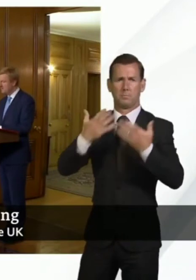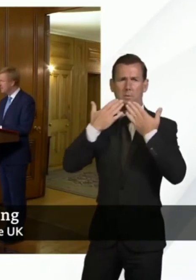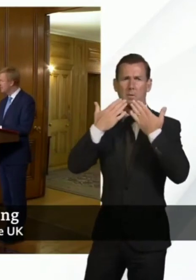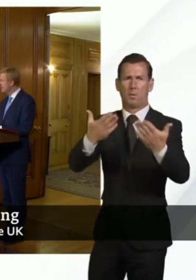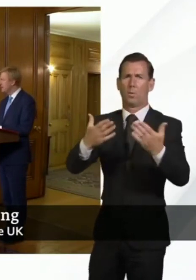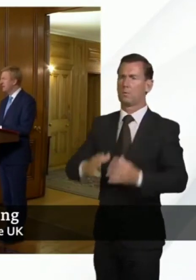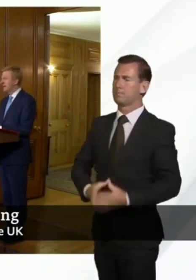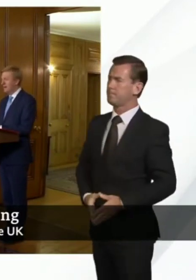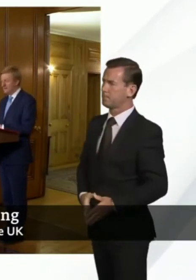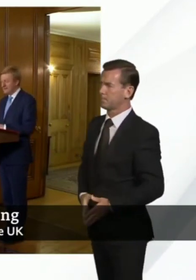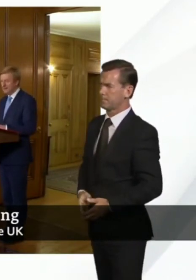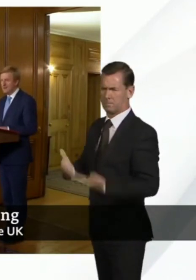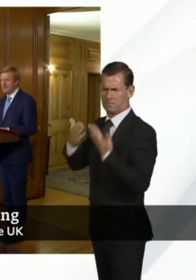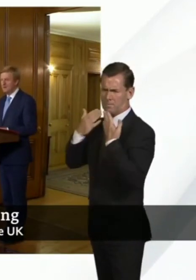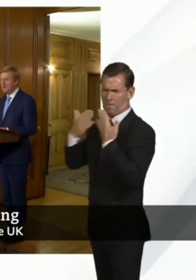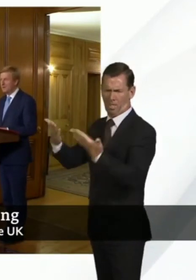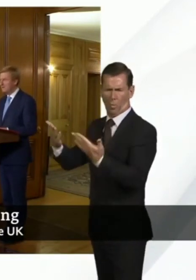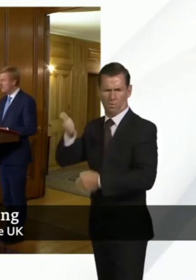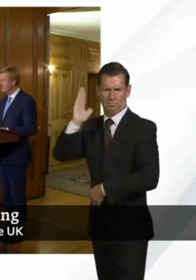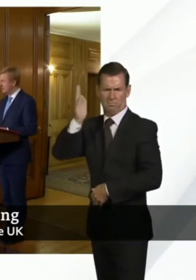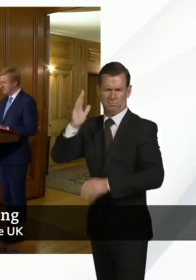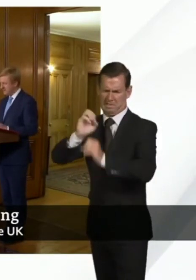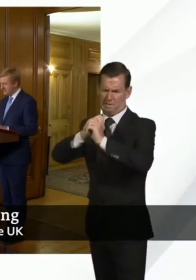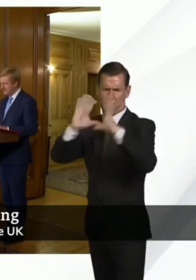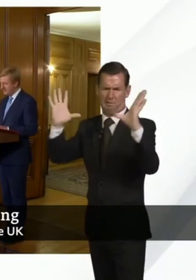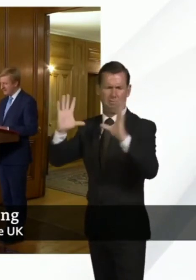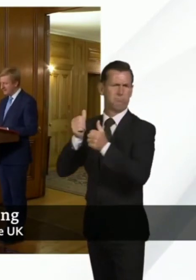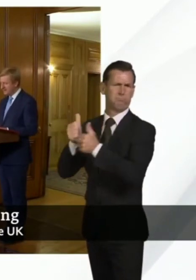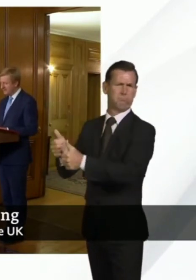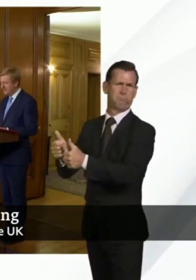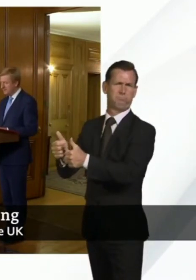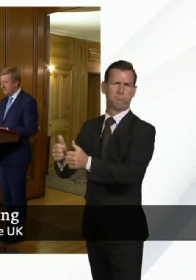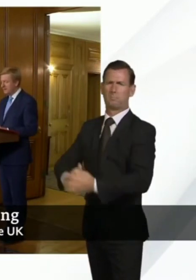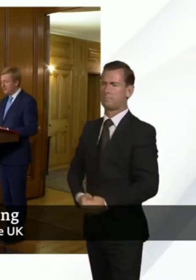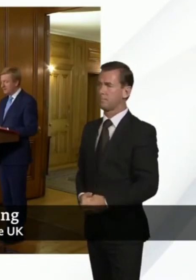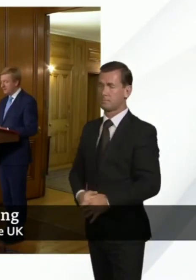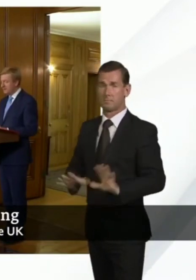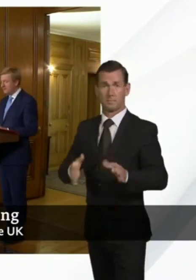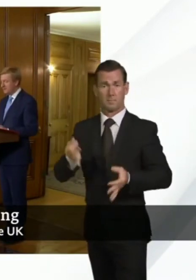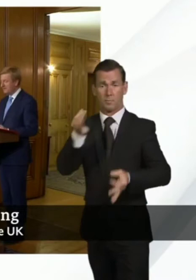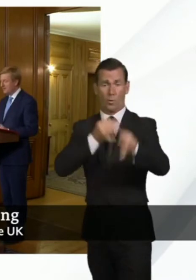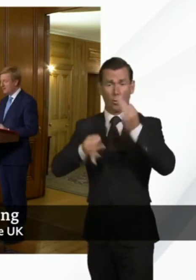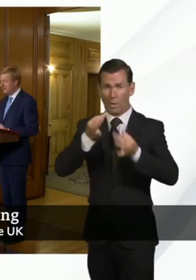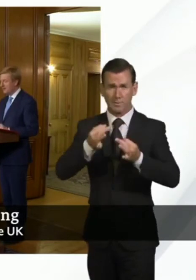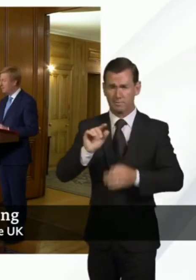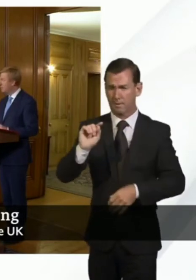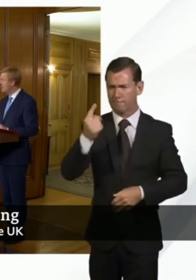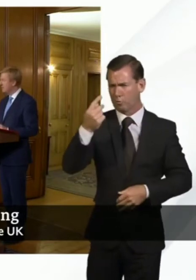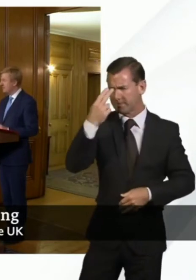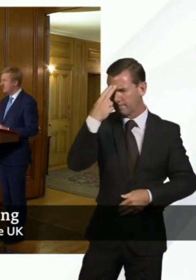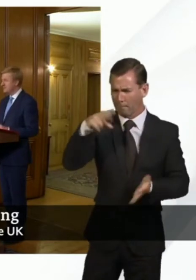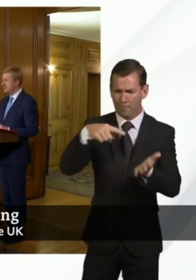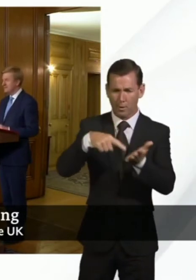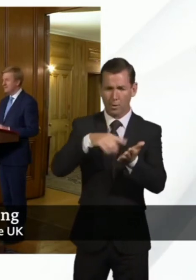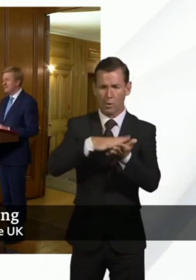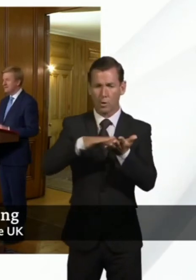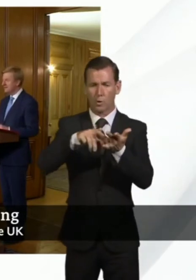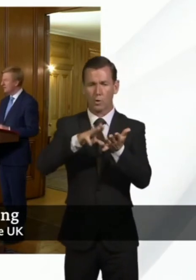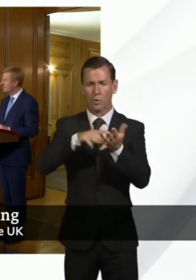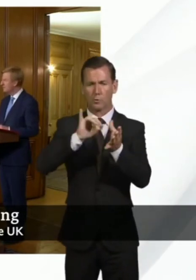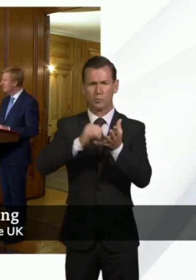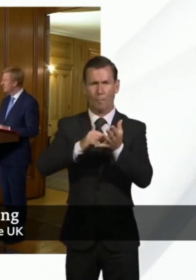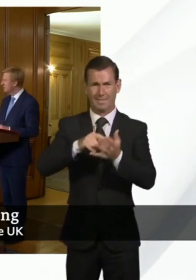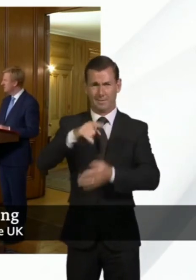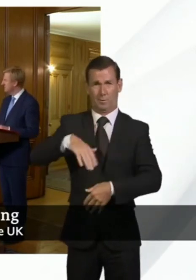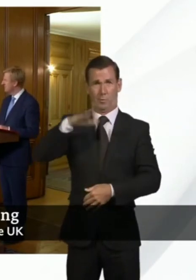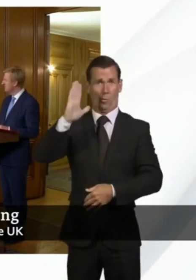that very clear presentation. We now turn to questions. First of all, we're going to go to Thomas from the North West, and he's joining us by